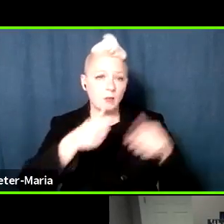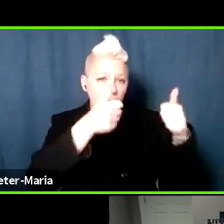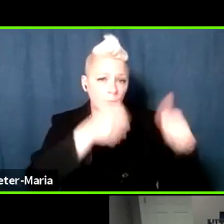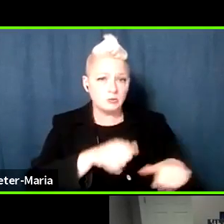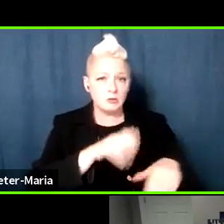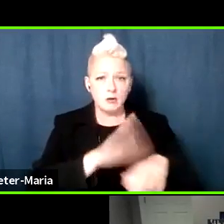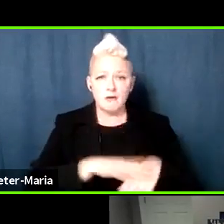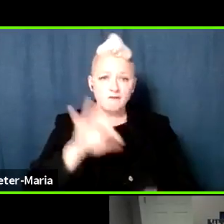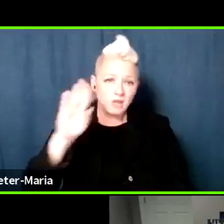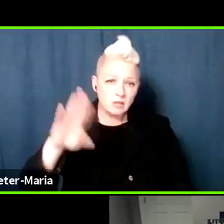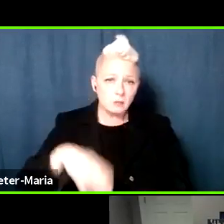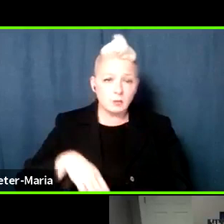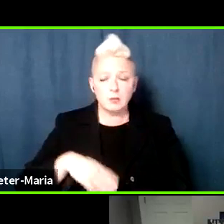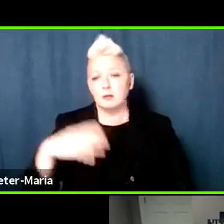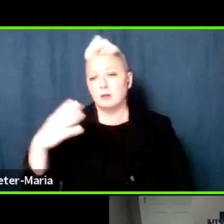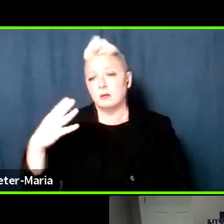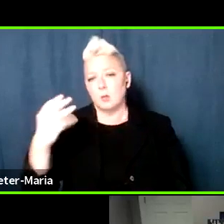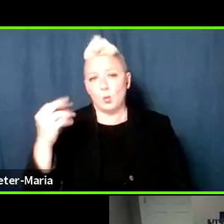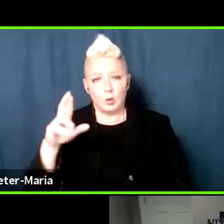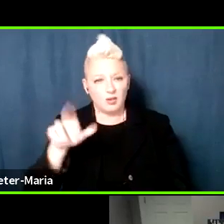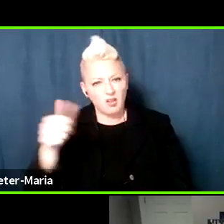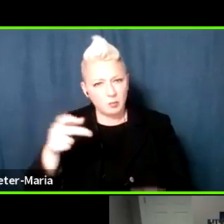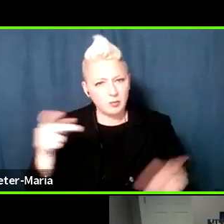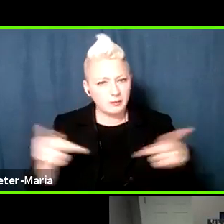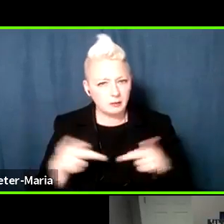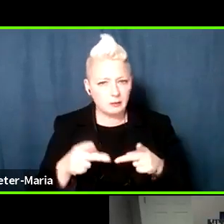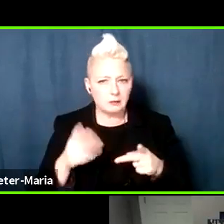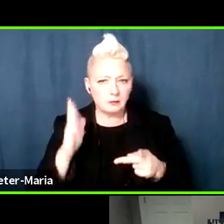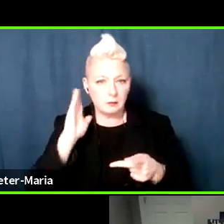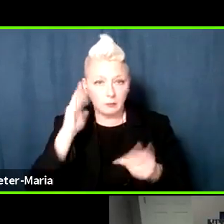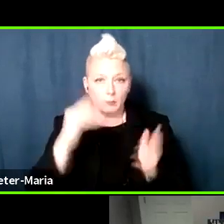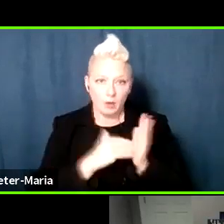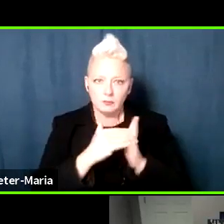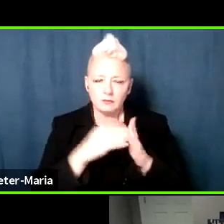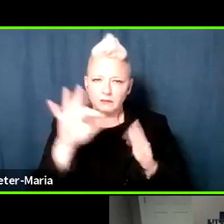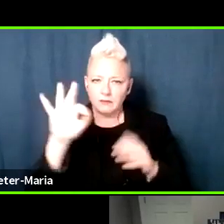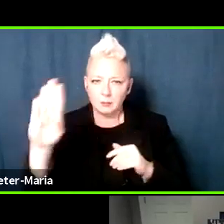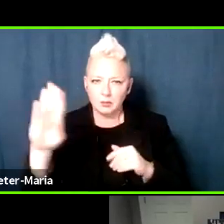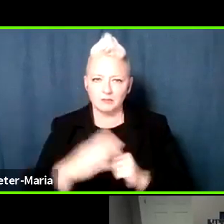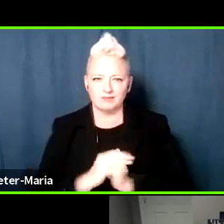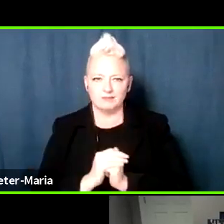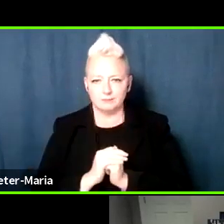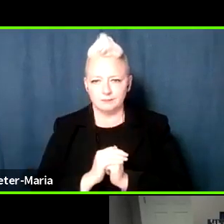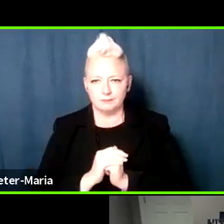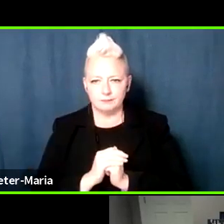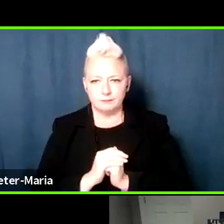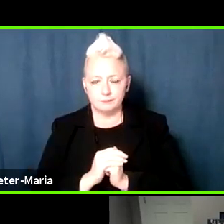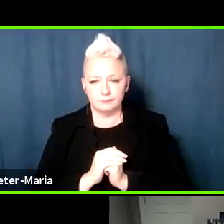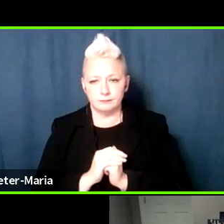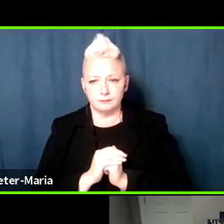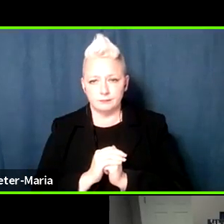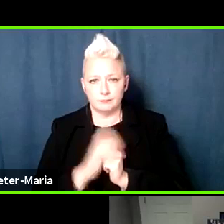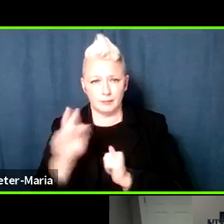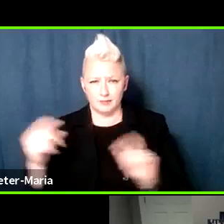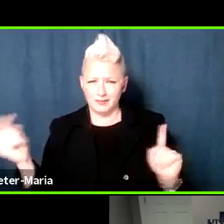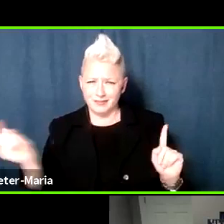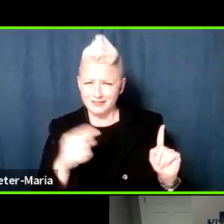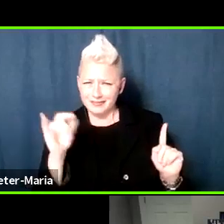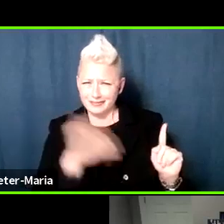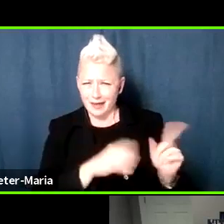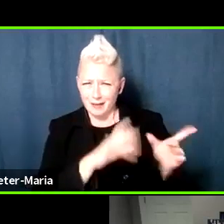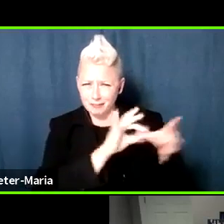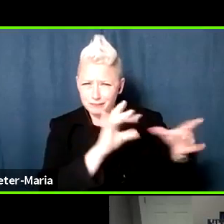Facebook or, or elsewhere, but it seems to be a lot of Facebook, um, of things that people feel are racist or